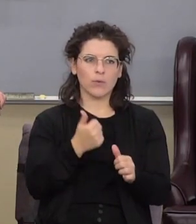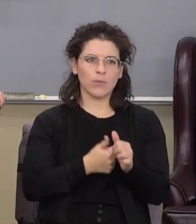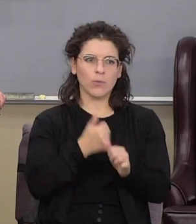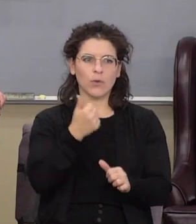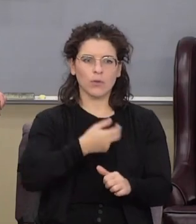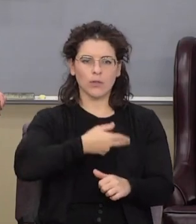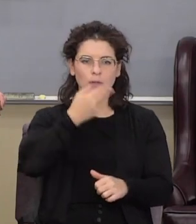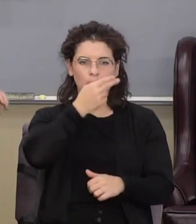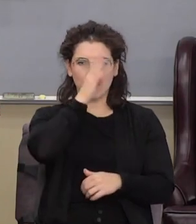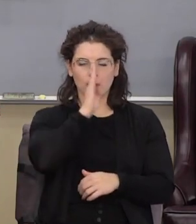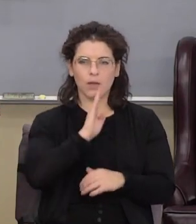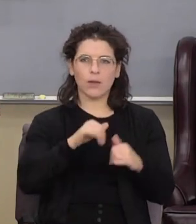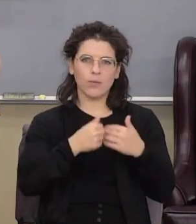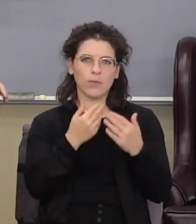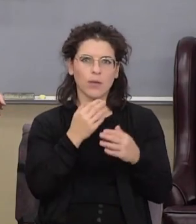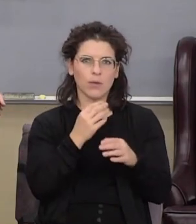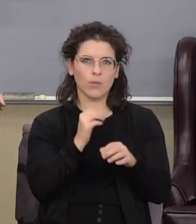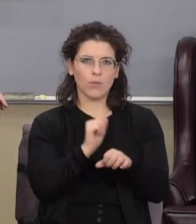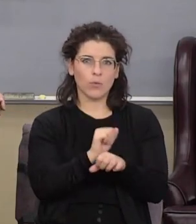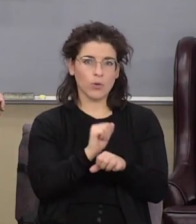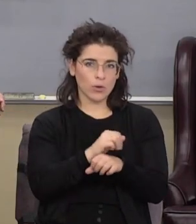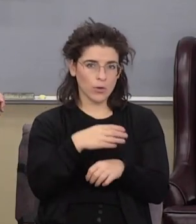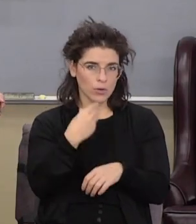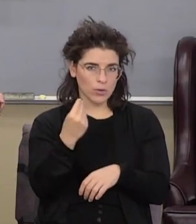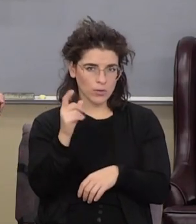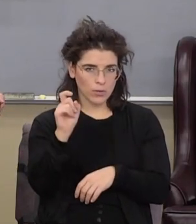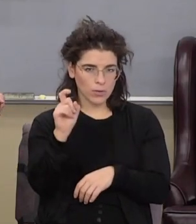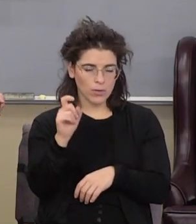how's that going to work out well better than it's working out now